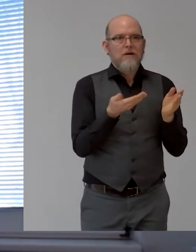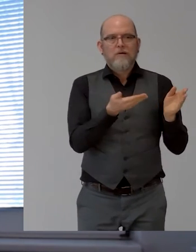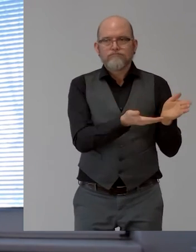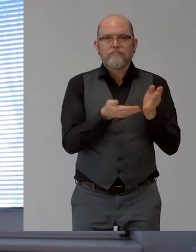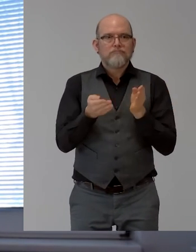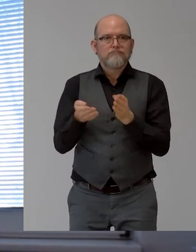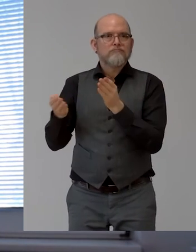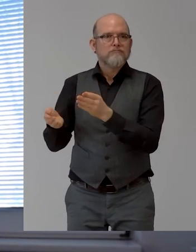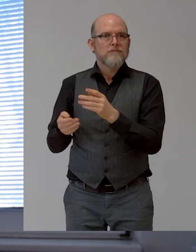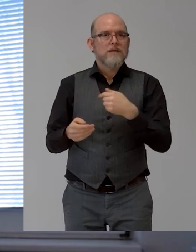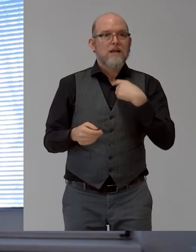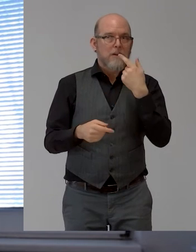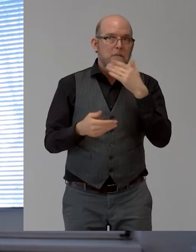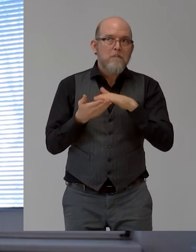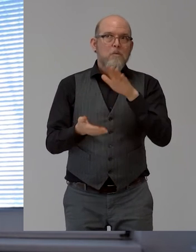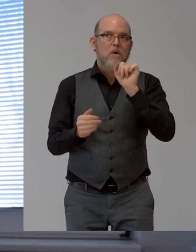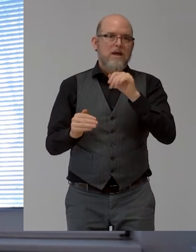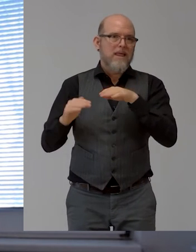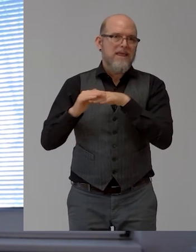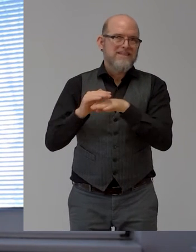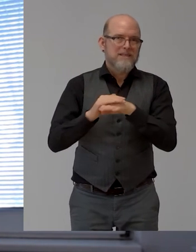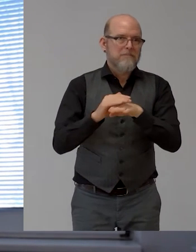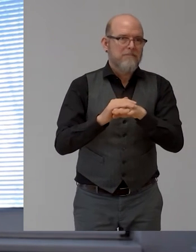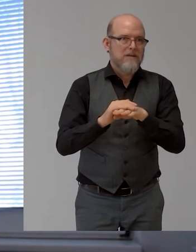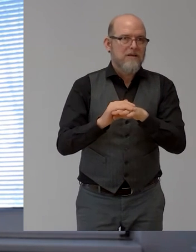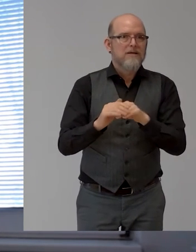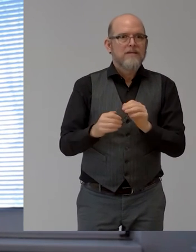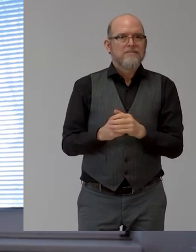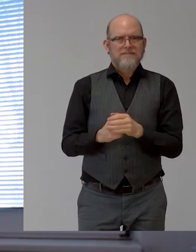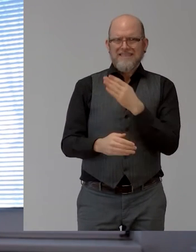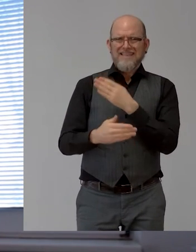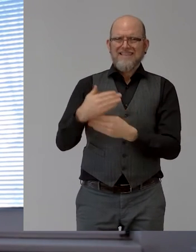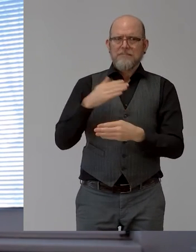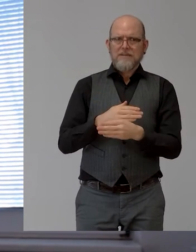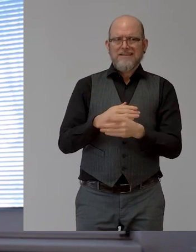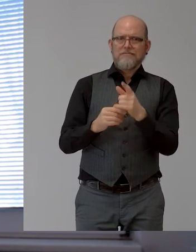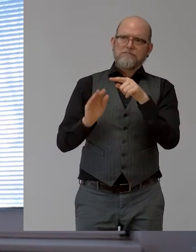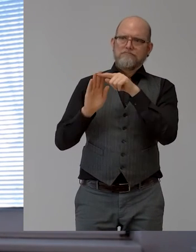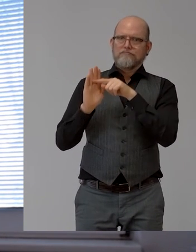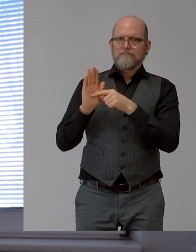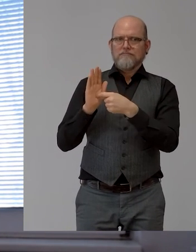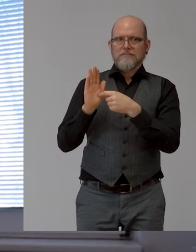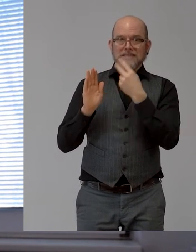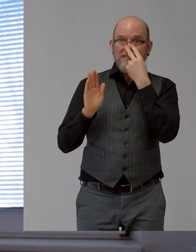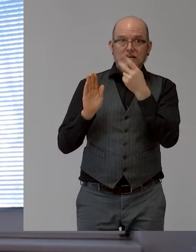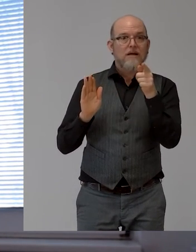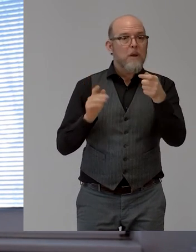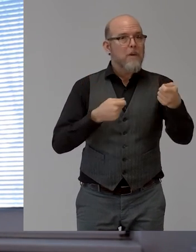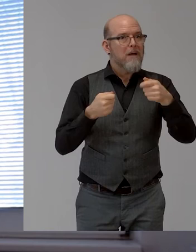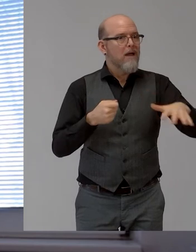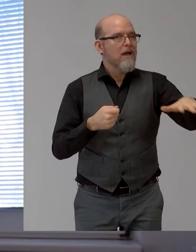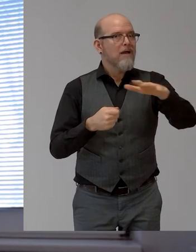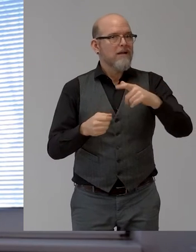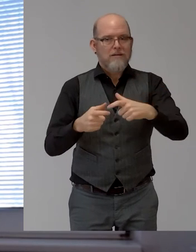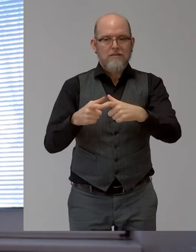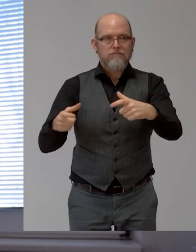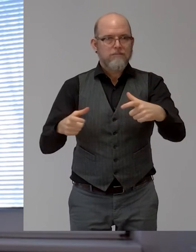accessibility and disability policies that actually market have grown and that there are different providers